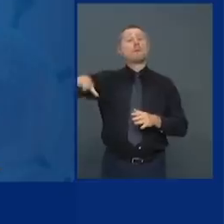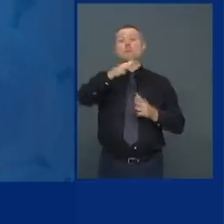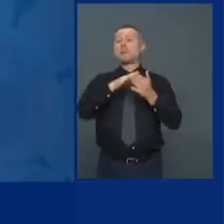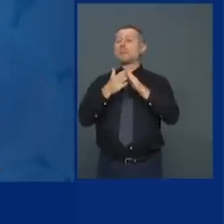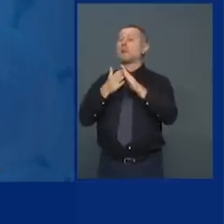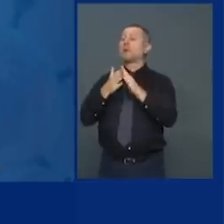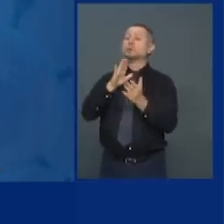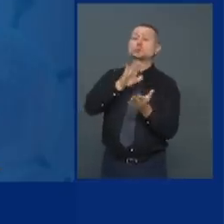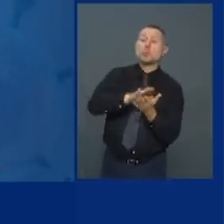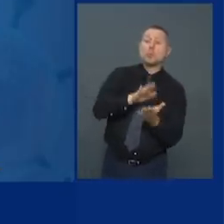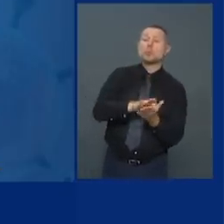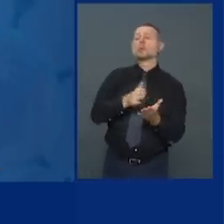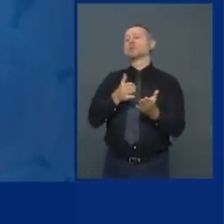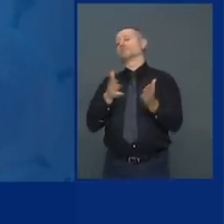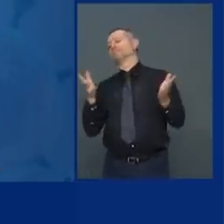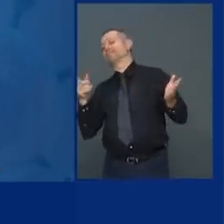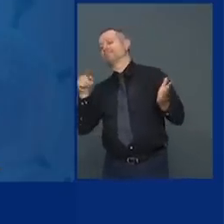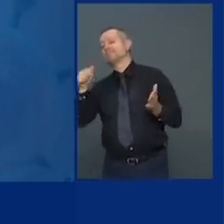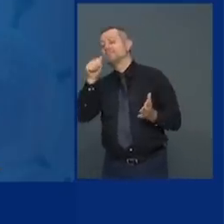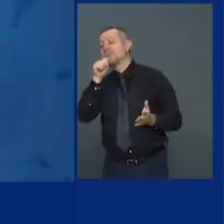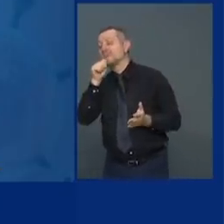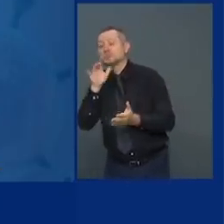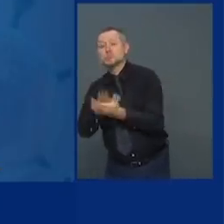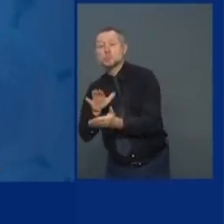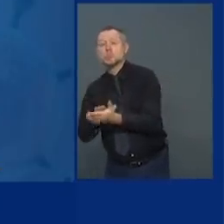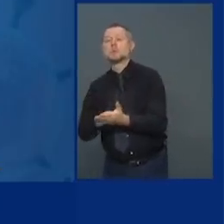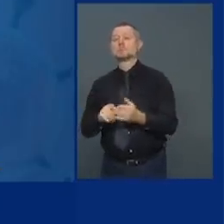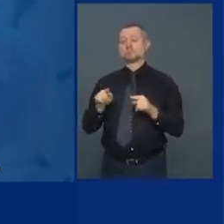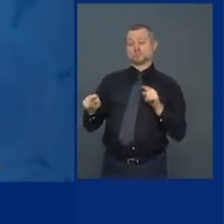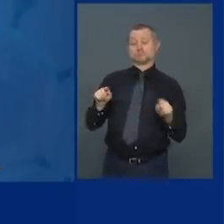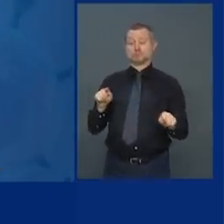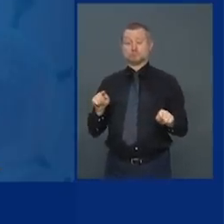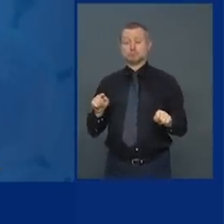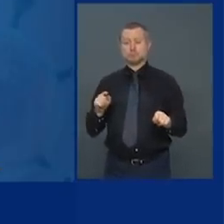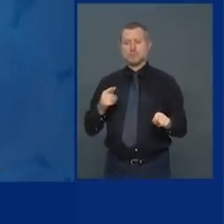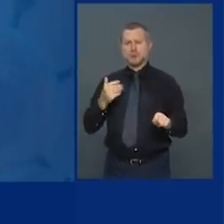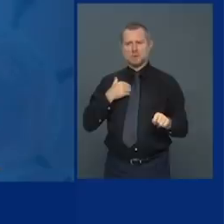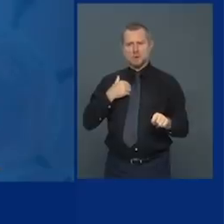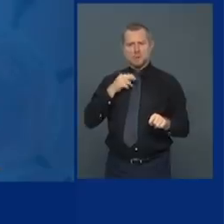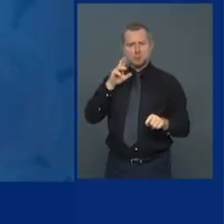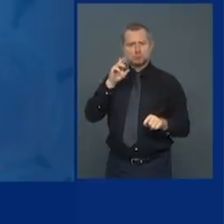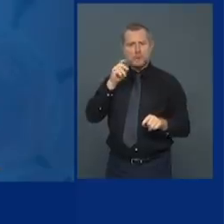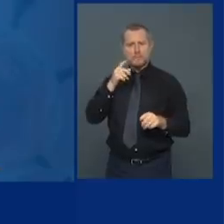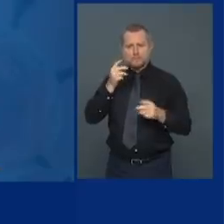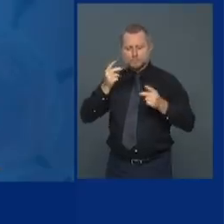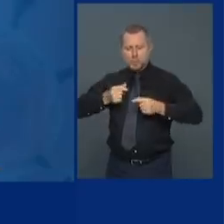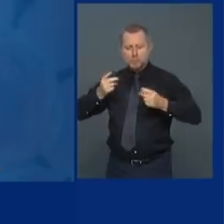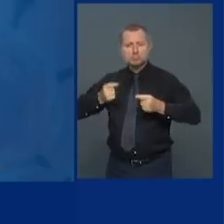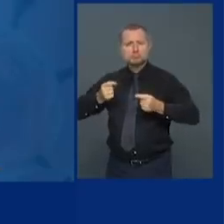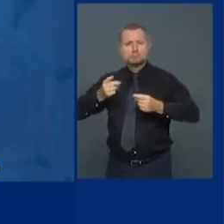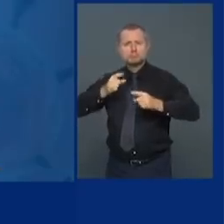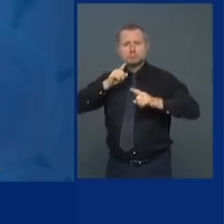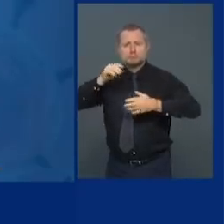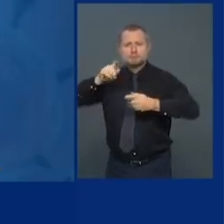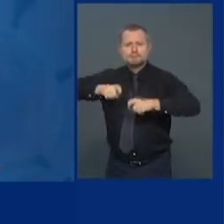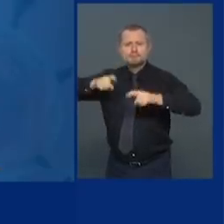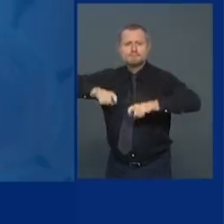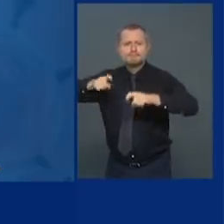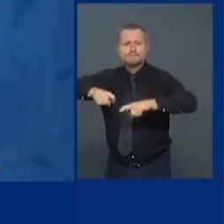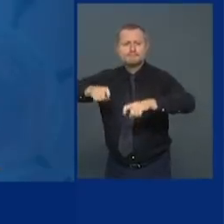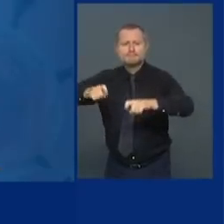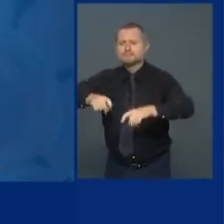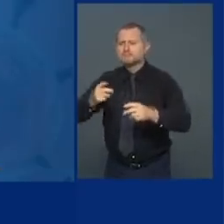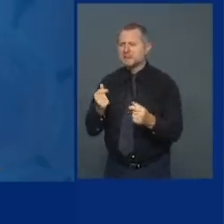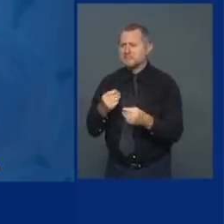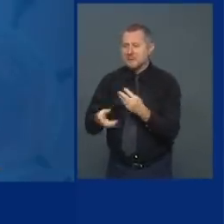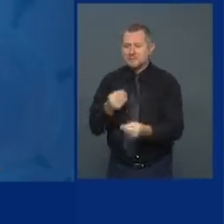in the area. We've made testing, rapid testing equipment available to them. Rapid test does